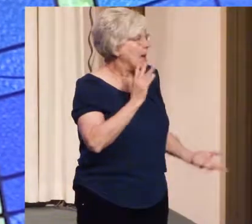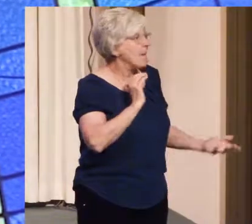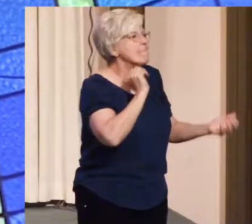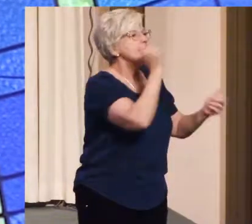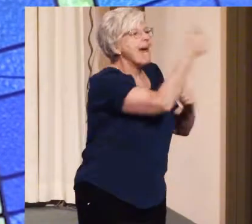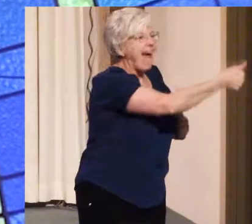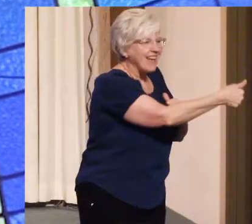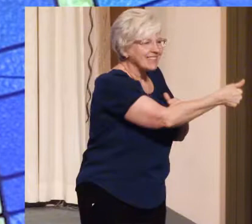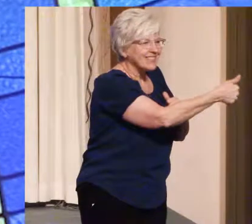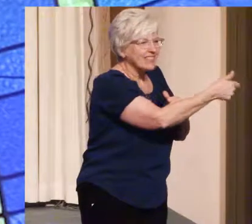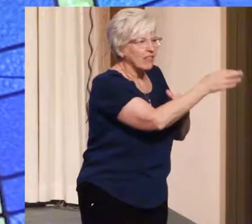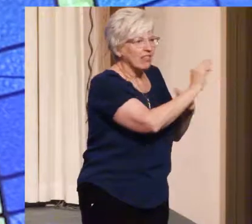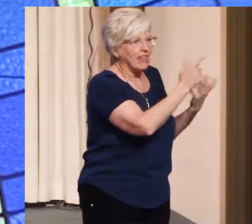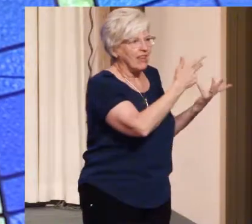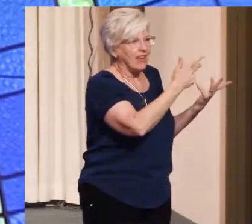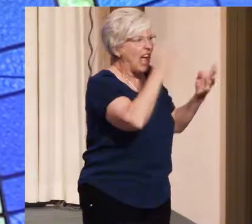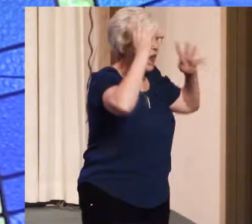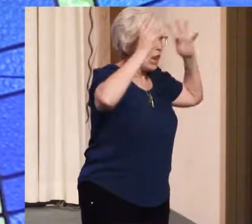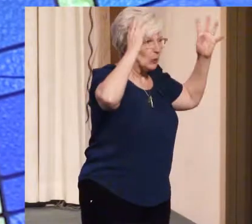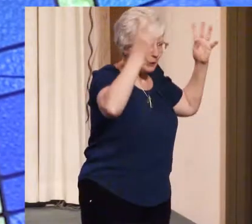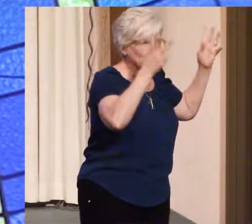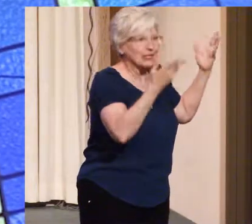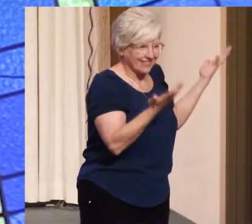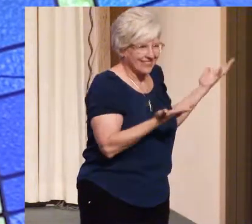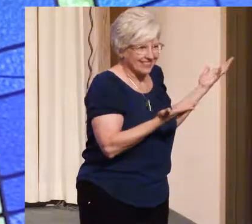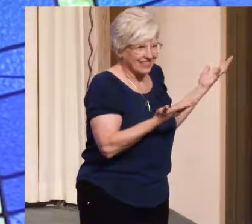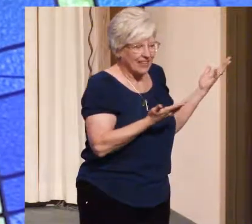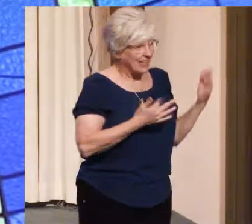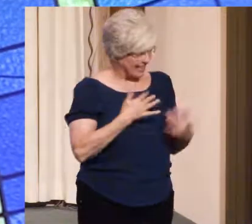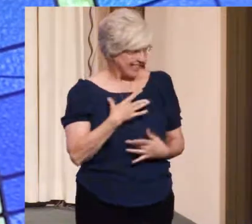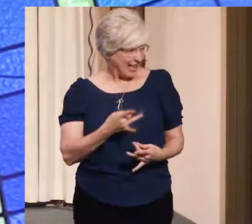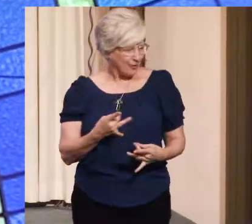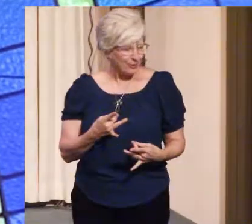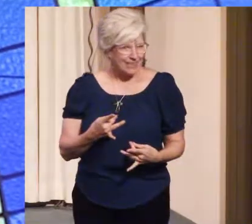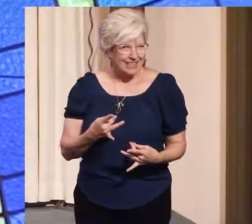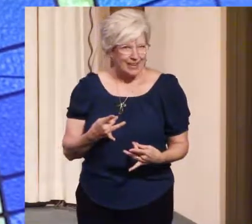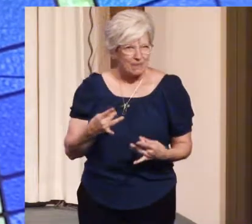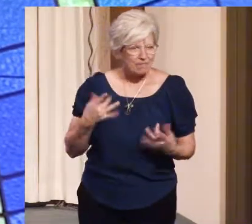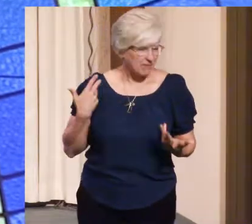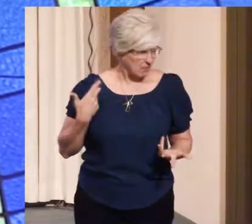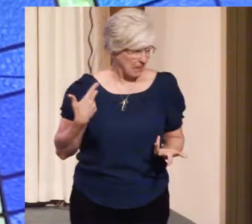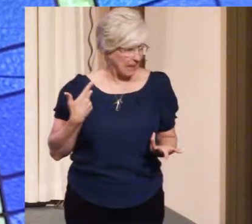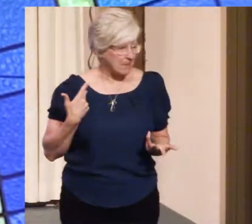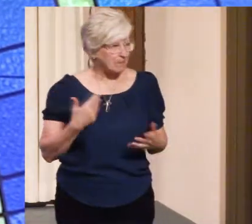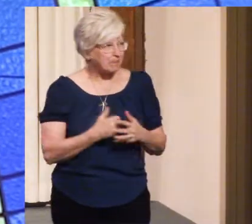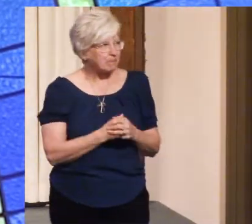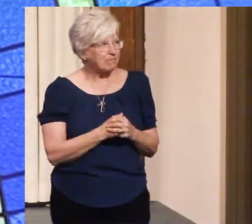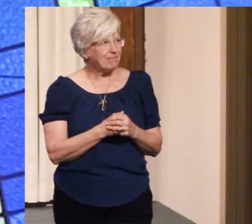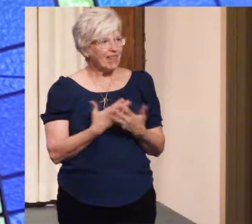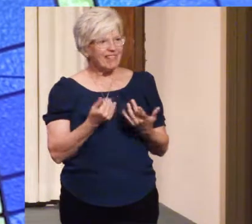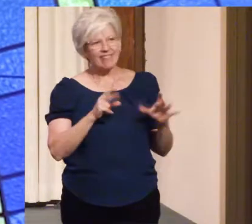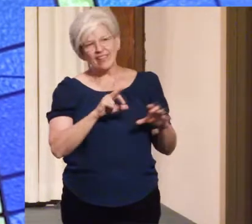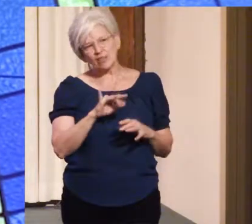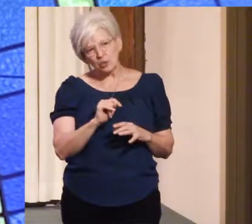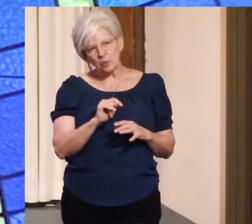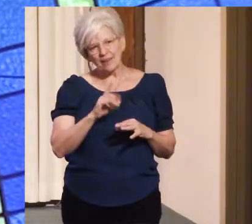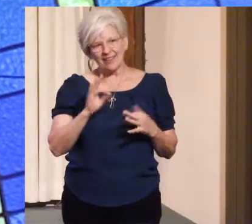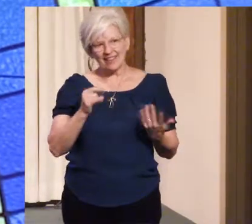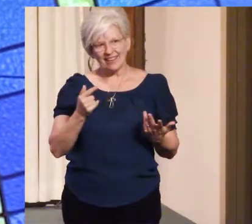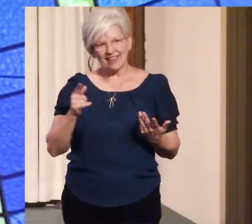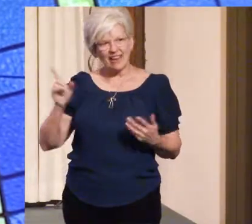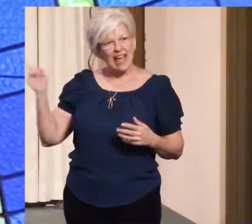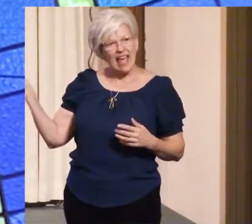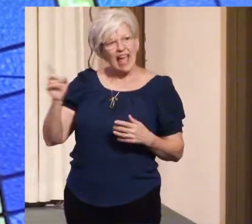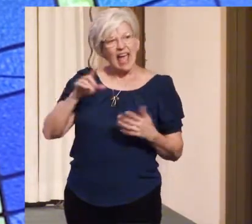what actually is. It is interesting to me that they do it in a scene that is eerily